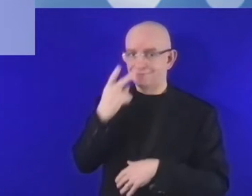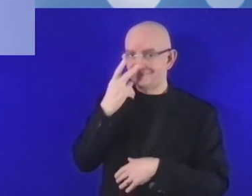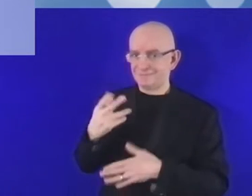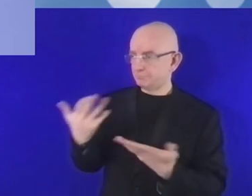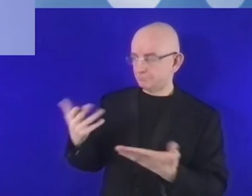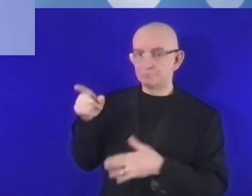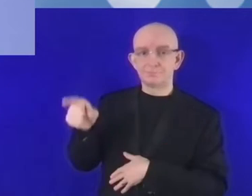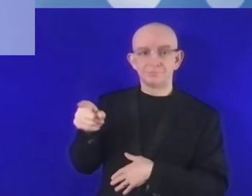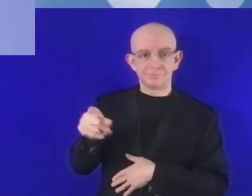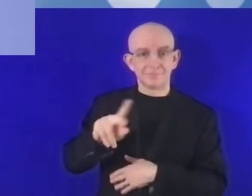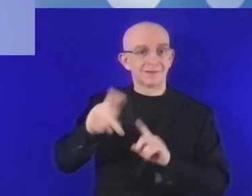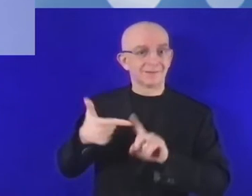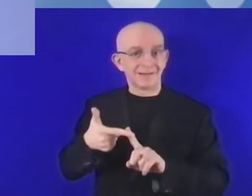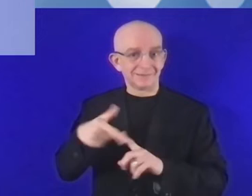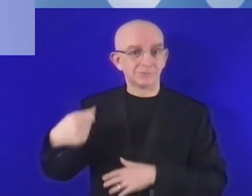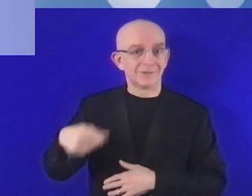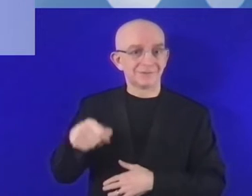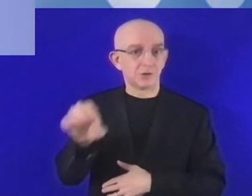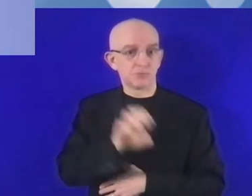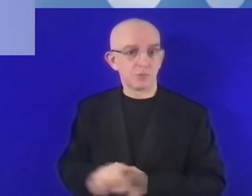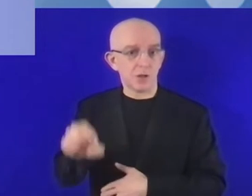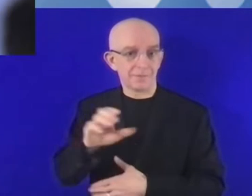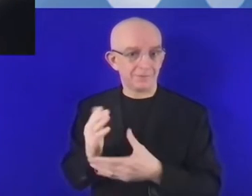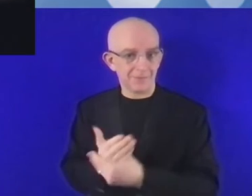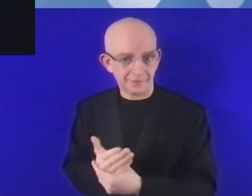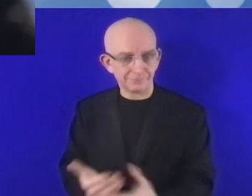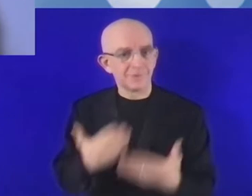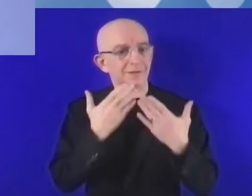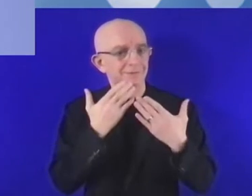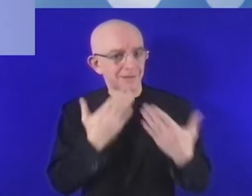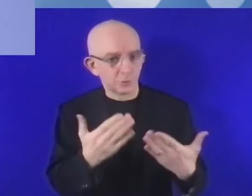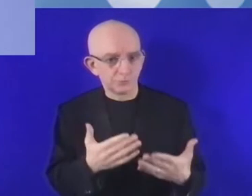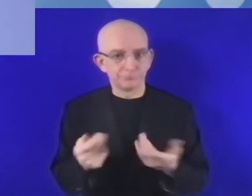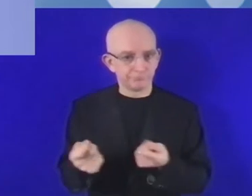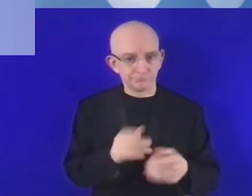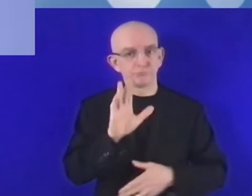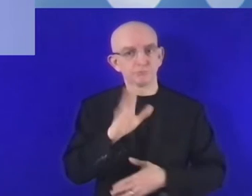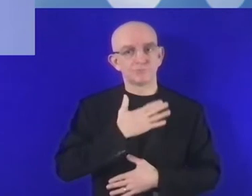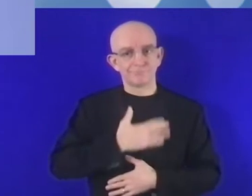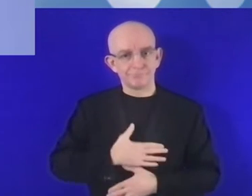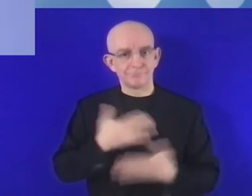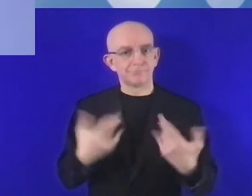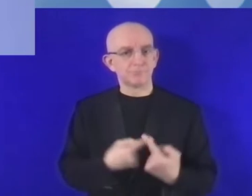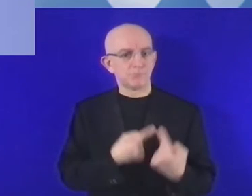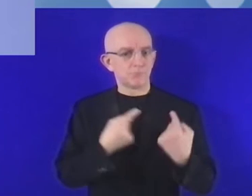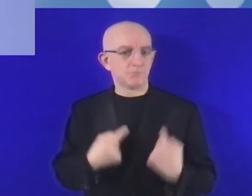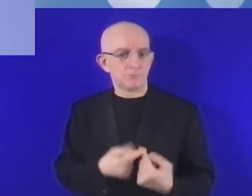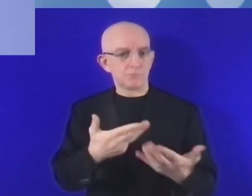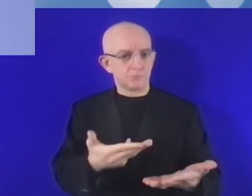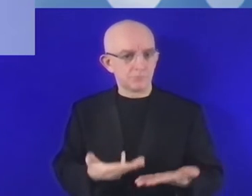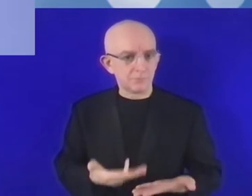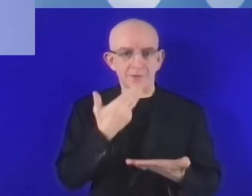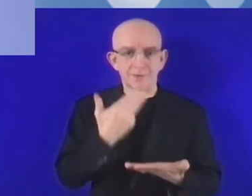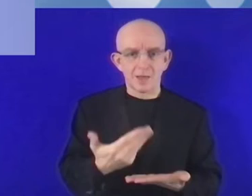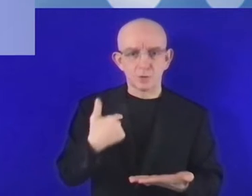for this kind invitation. It's a great pleasure to represent the European Investment Bank at